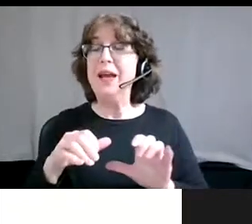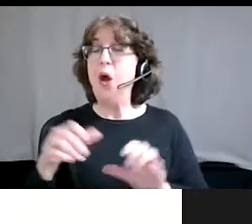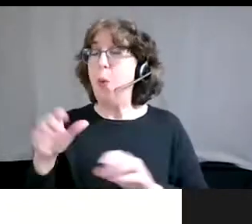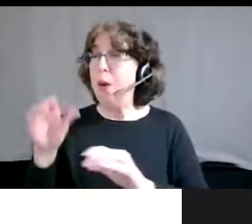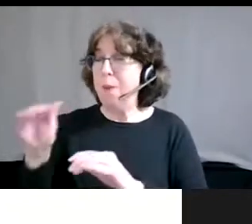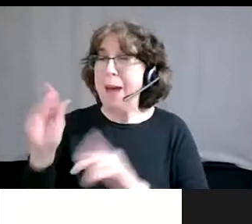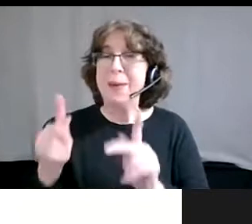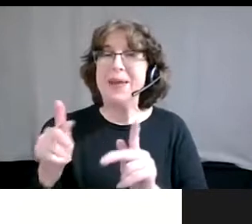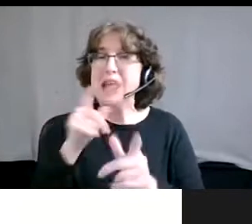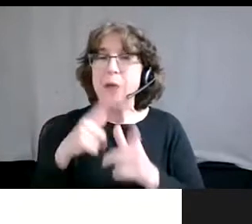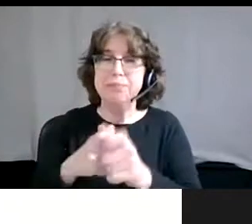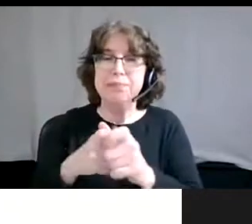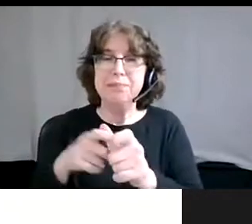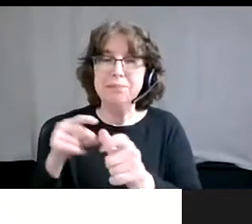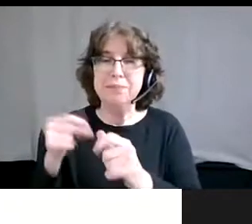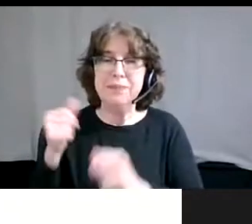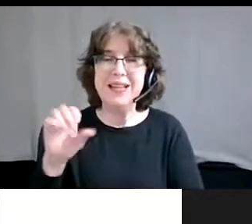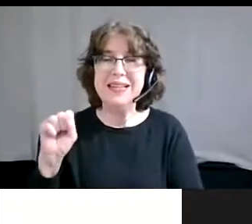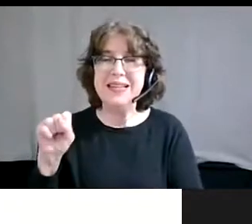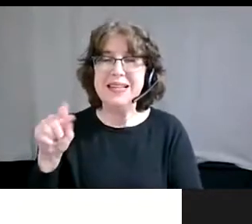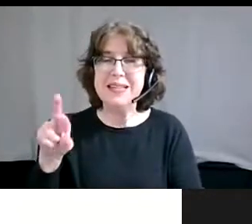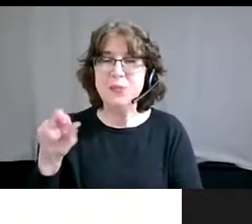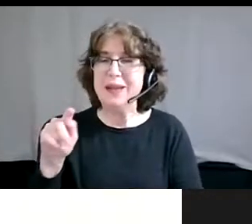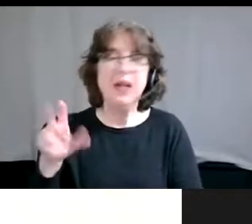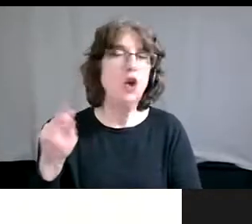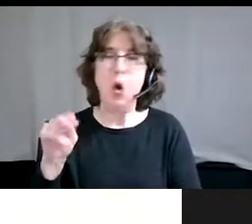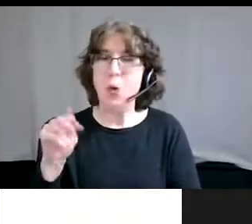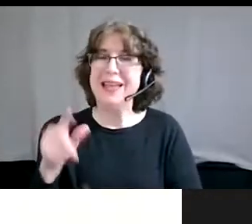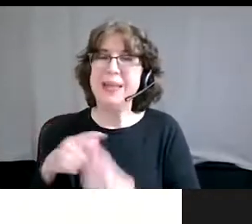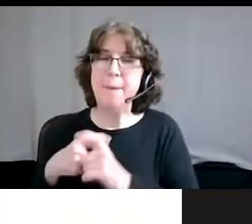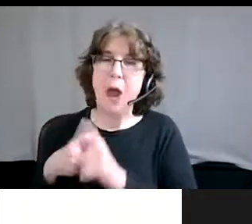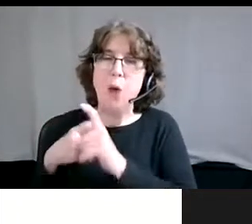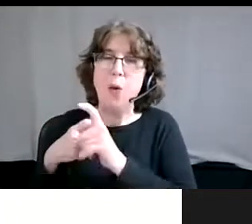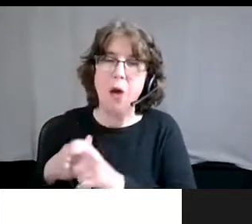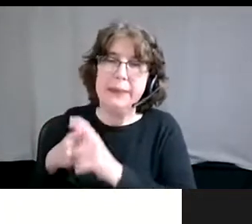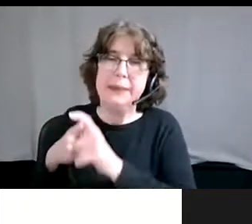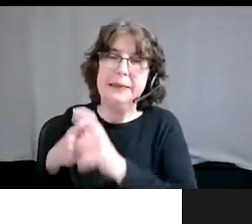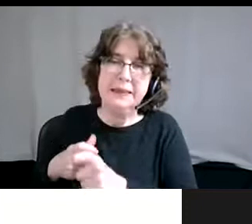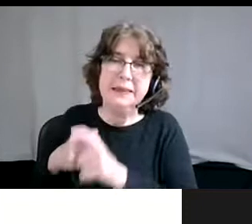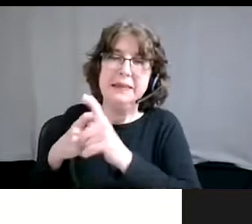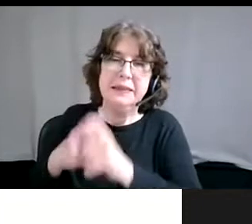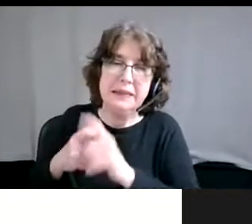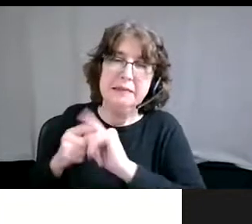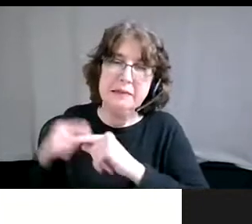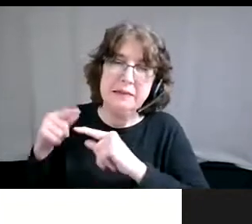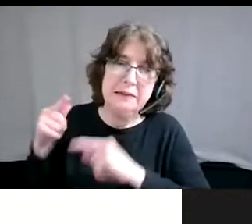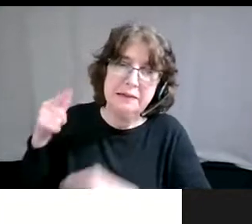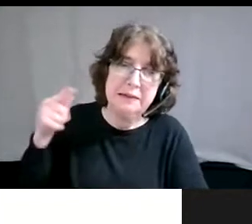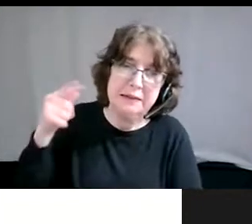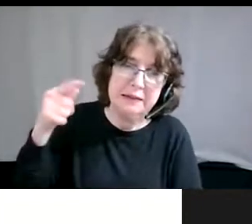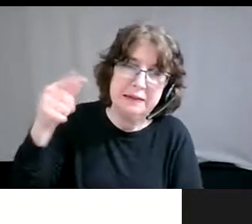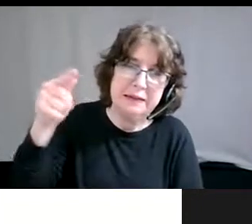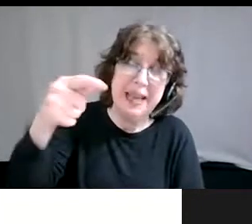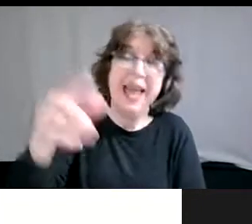not a sprint. Uh, and that also really it's a relay race, um, because there's no way that any one